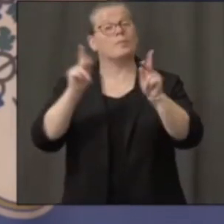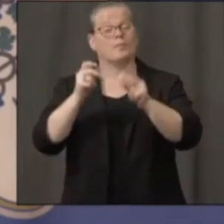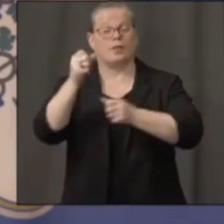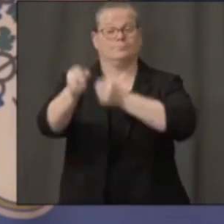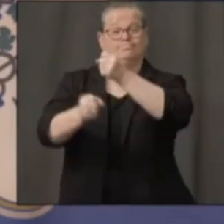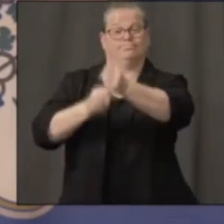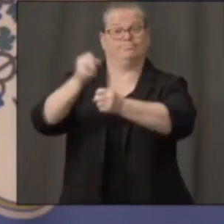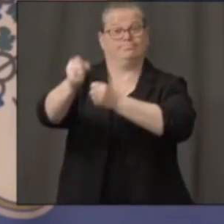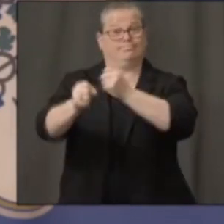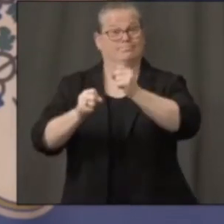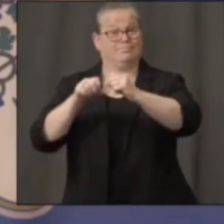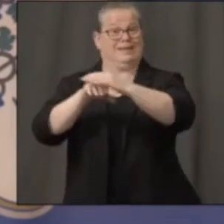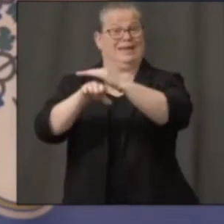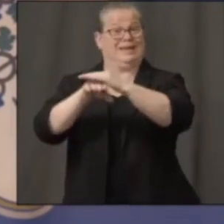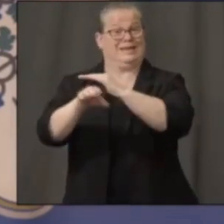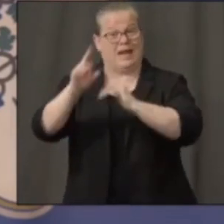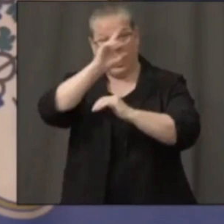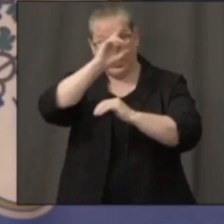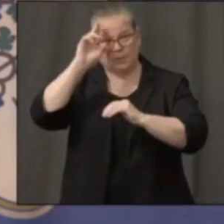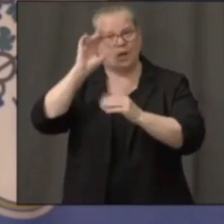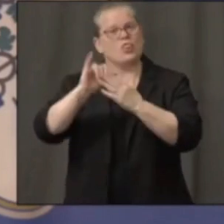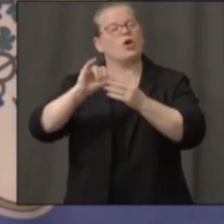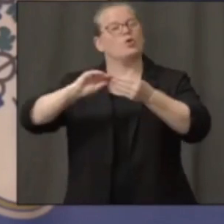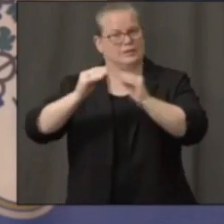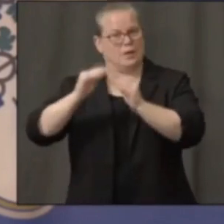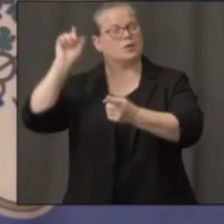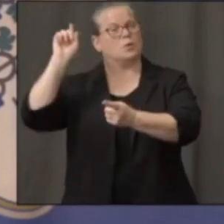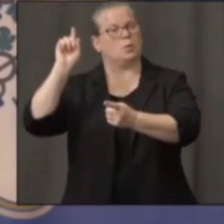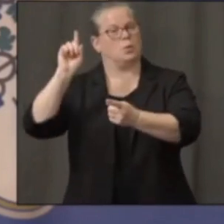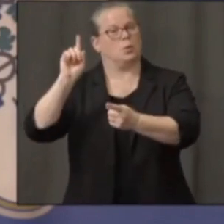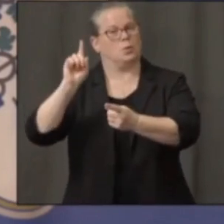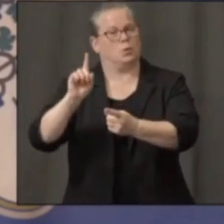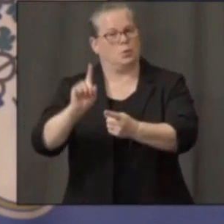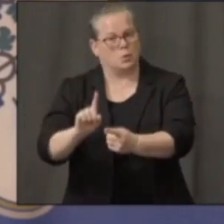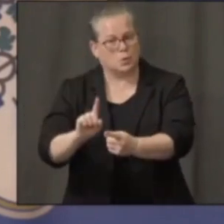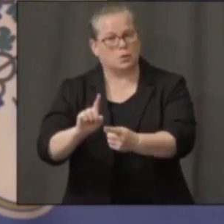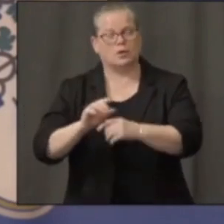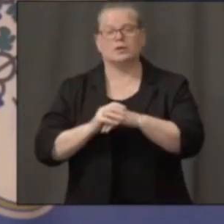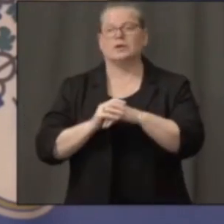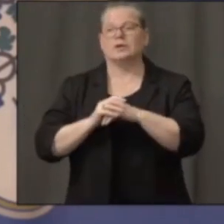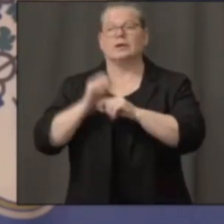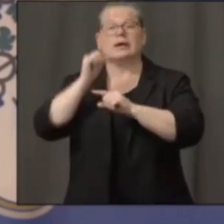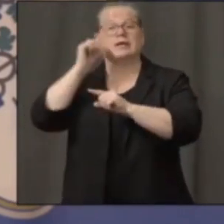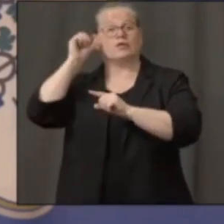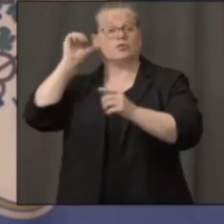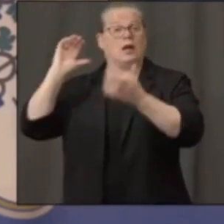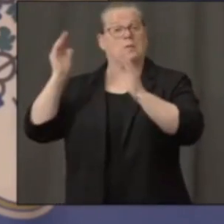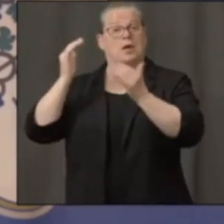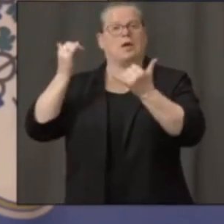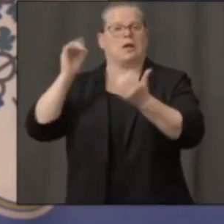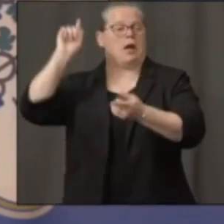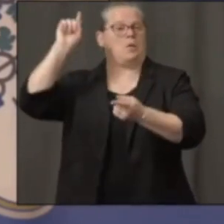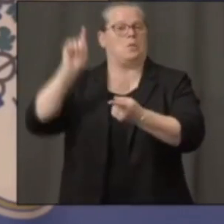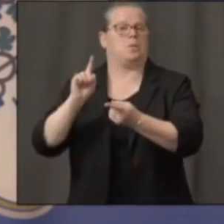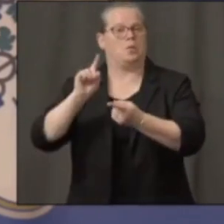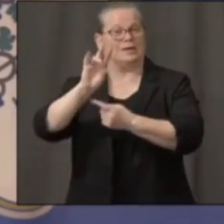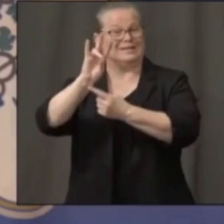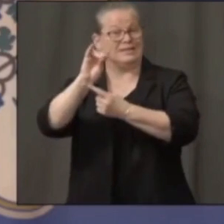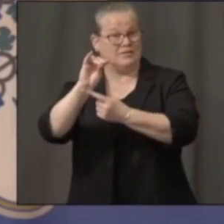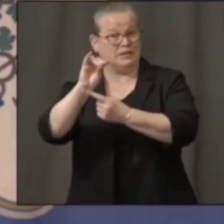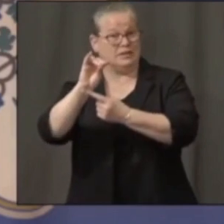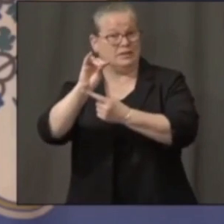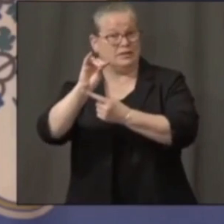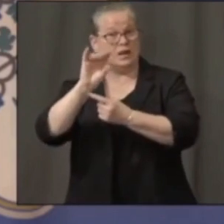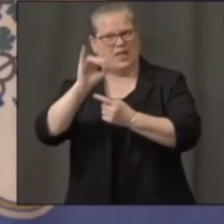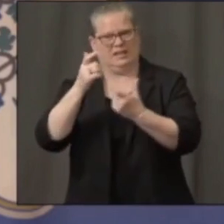to go down. They're down about 70 hospitalizations since the day before. That's the biggest one-day drop we've had in